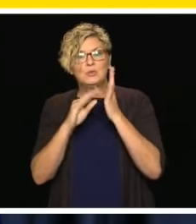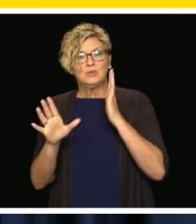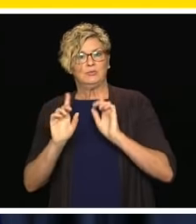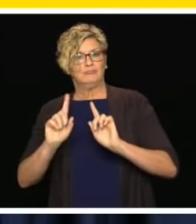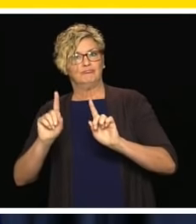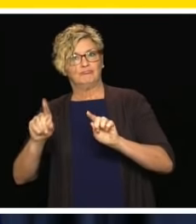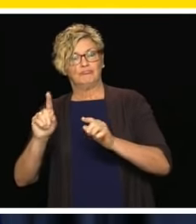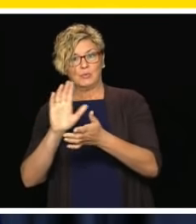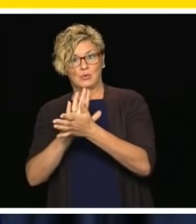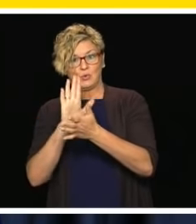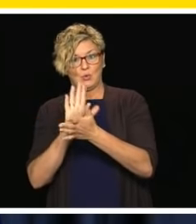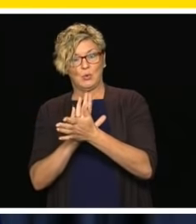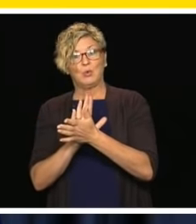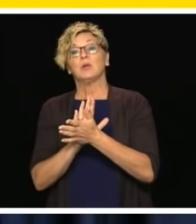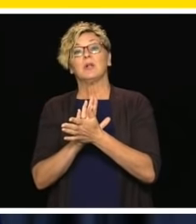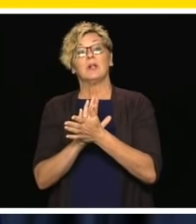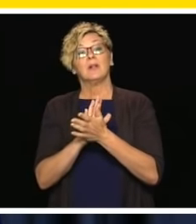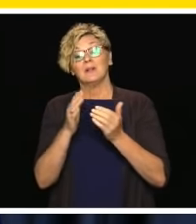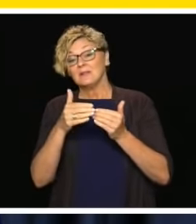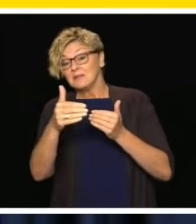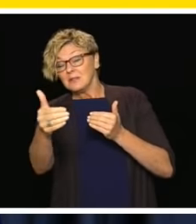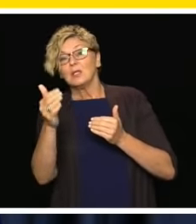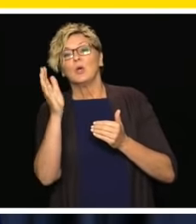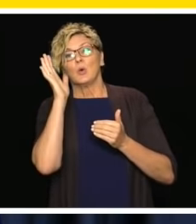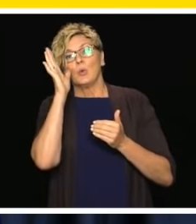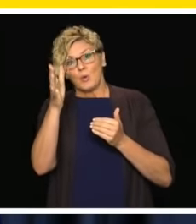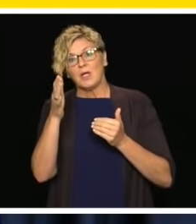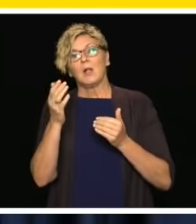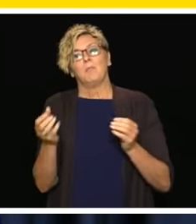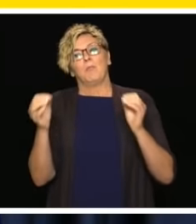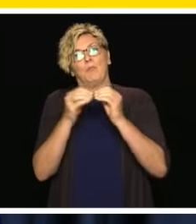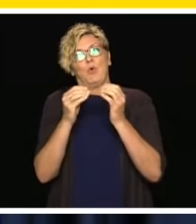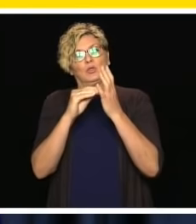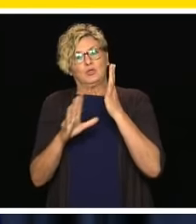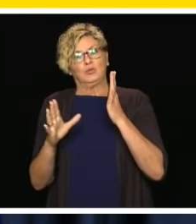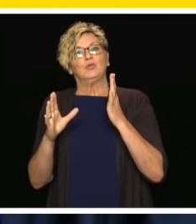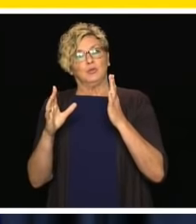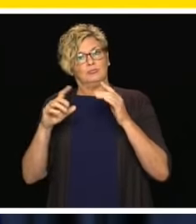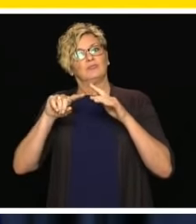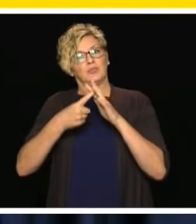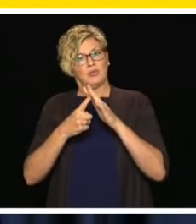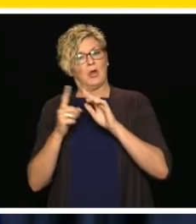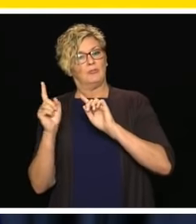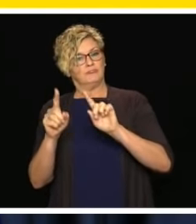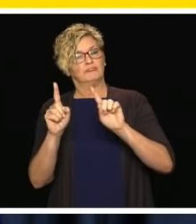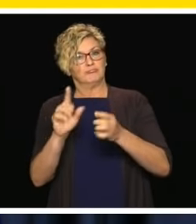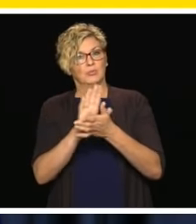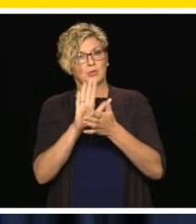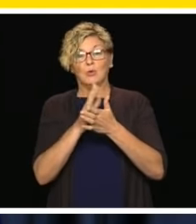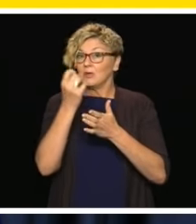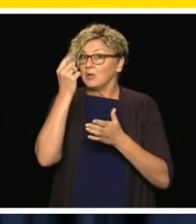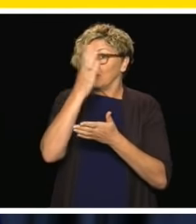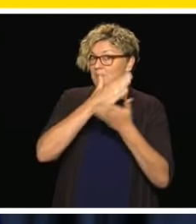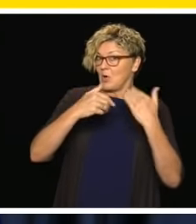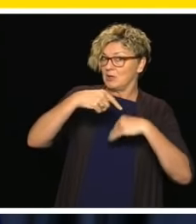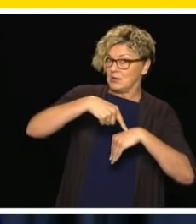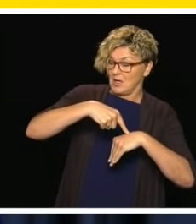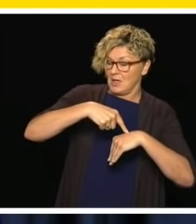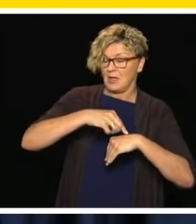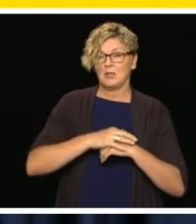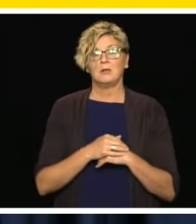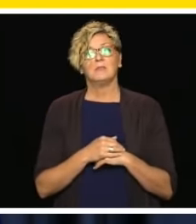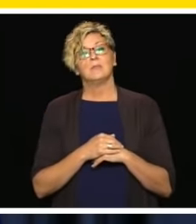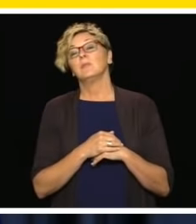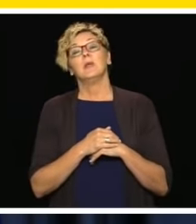to have the option to return to school on a part-time basis. This step will pave the way for a cleaner and smoother